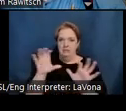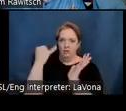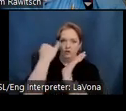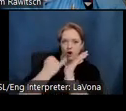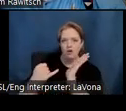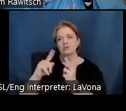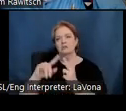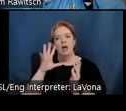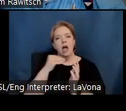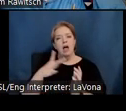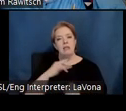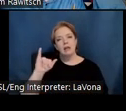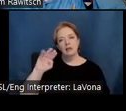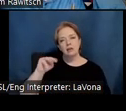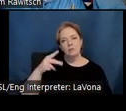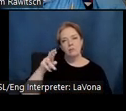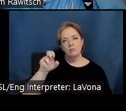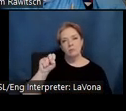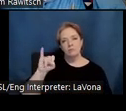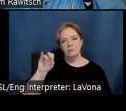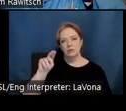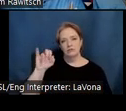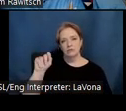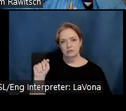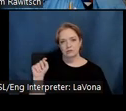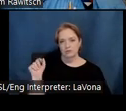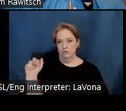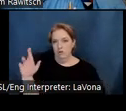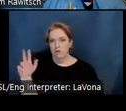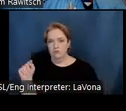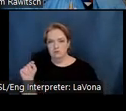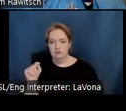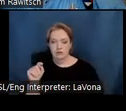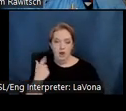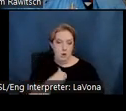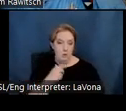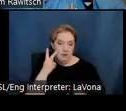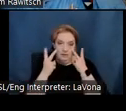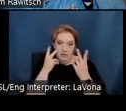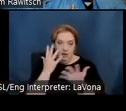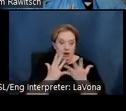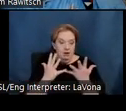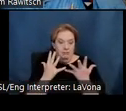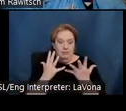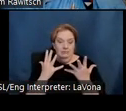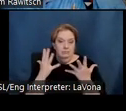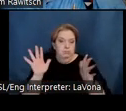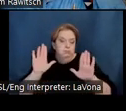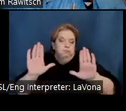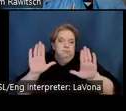So we've already seen some amazing, dare I say, elaborate locations with